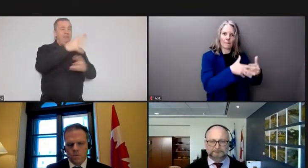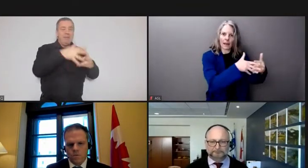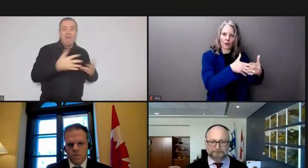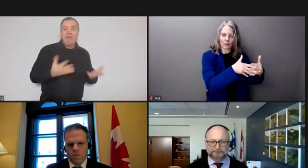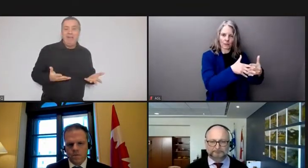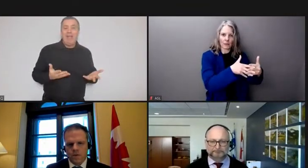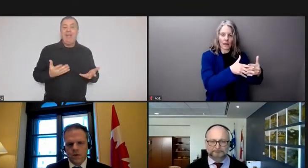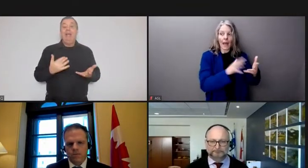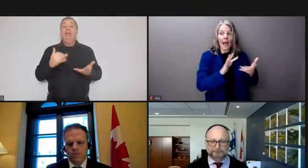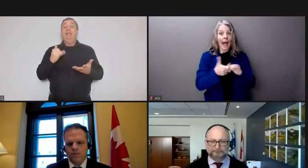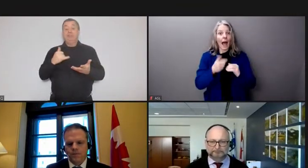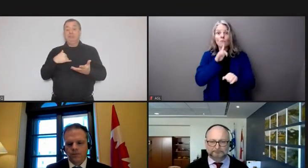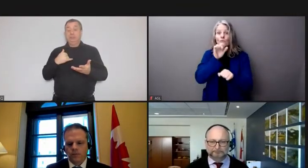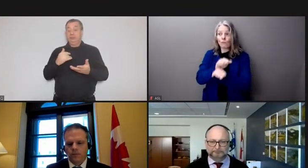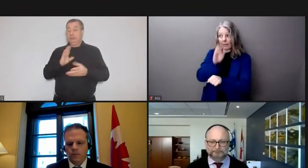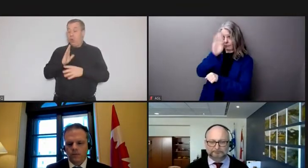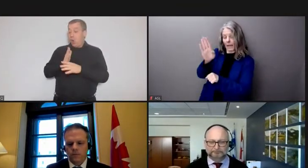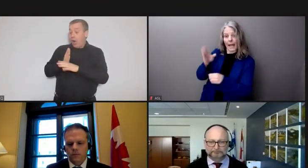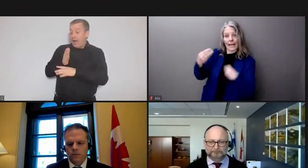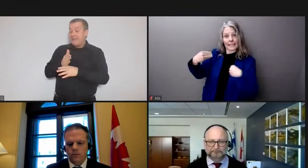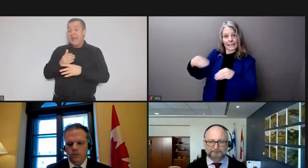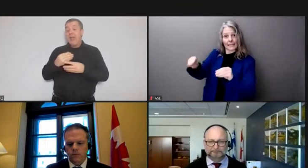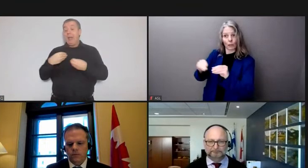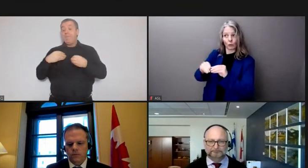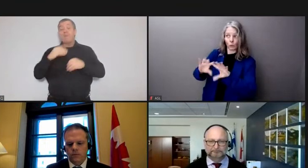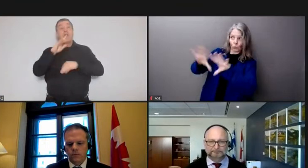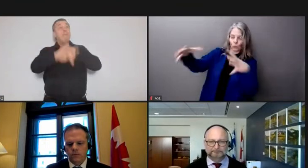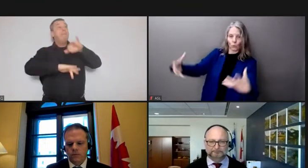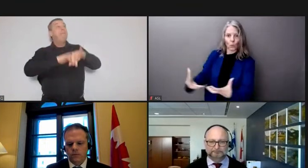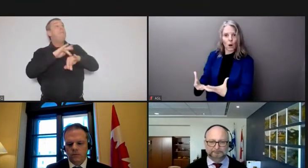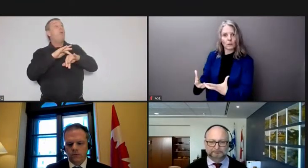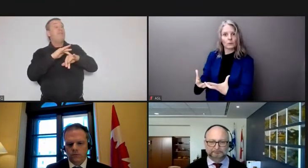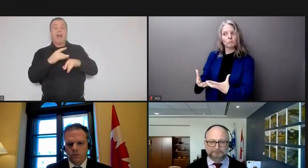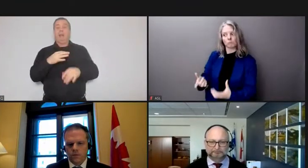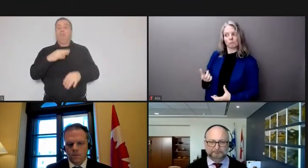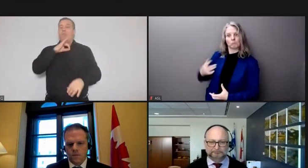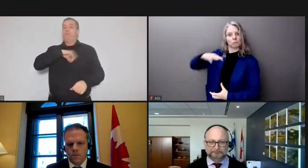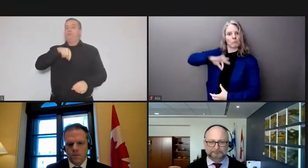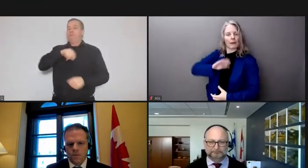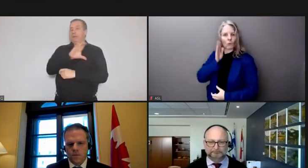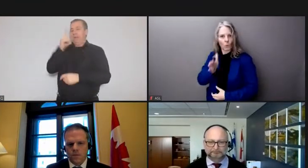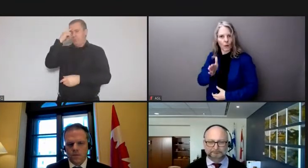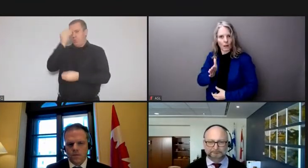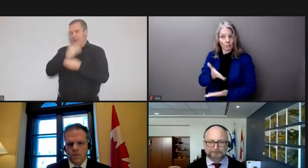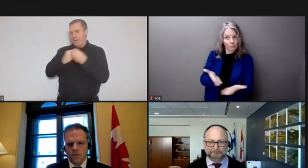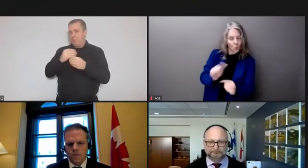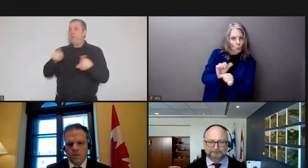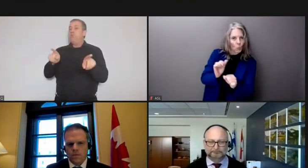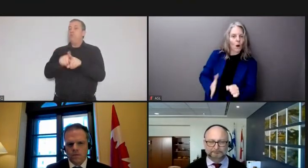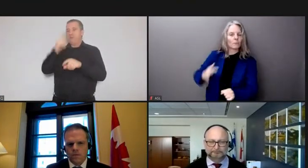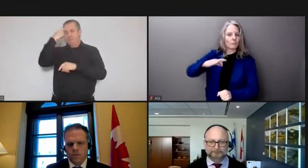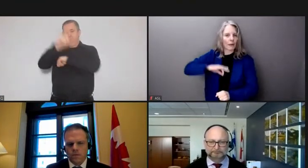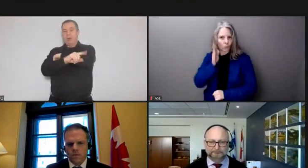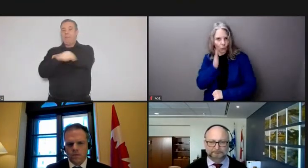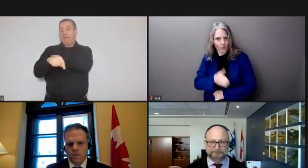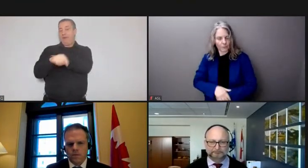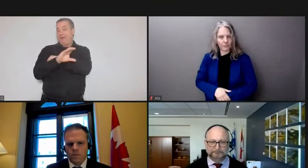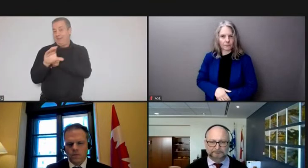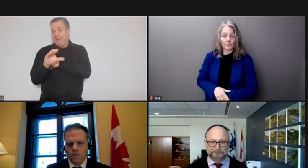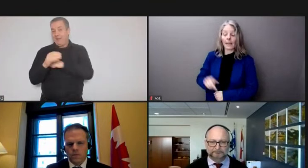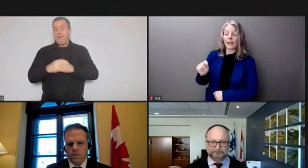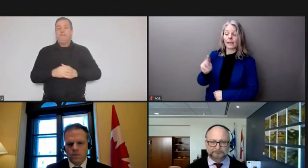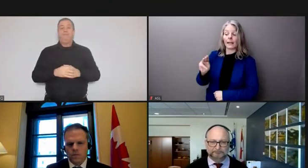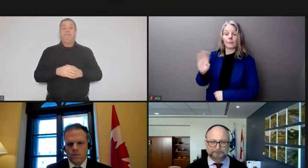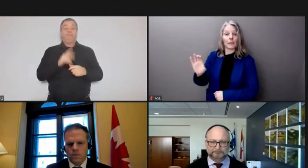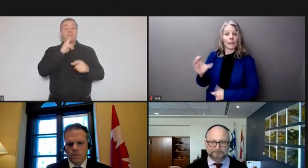to global markets will be good for our economy and it will be good for our workers tmc has signed agreements